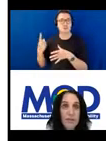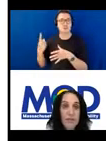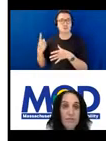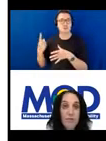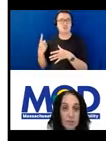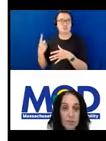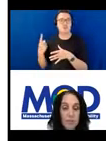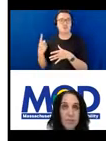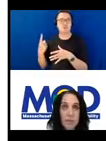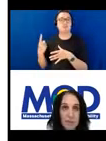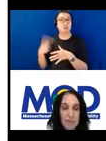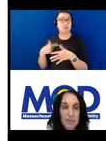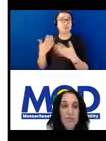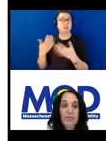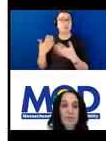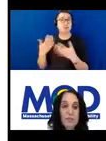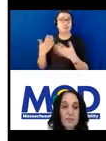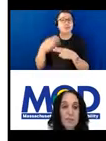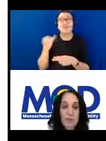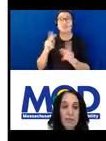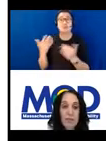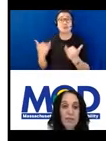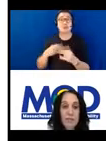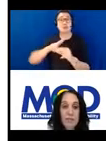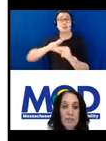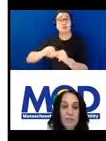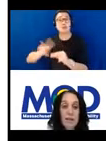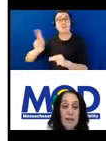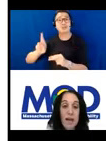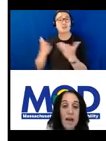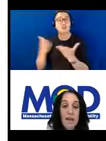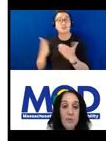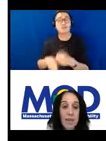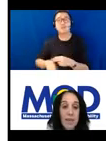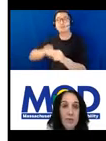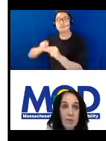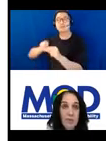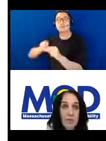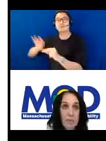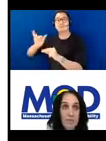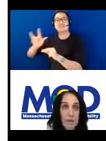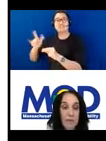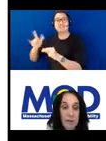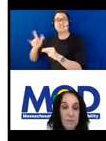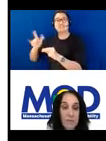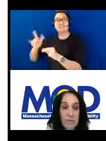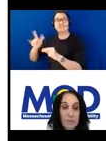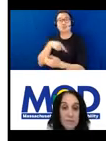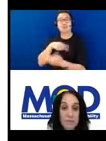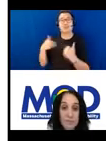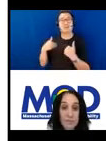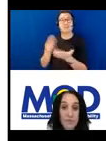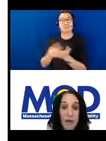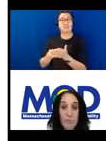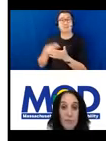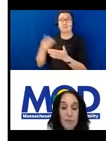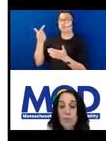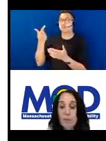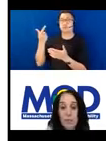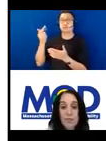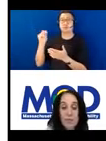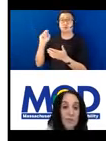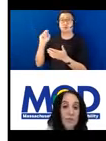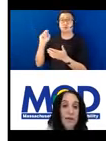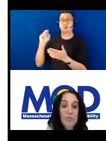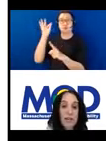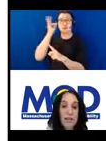vocational rehabilitation services and independent living services. And we have a grant from the federal government. And